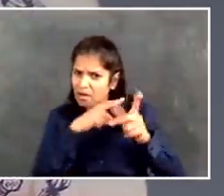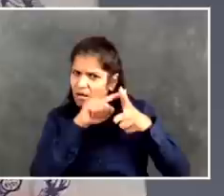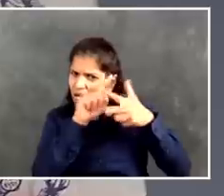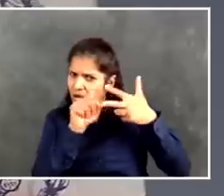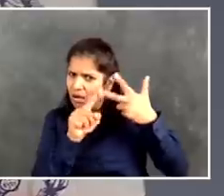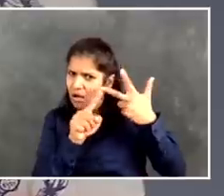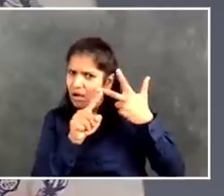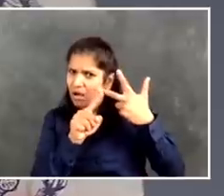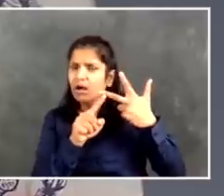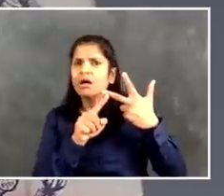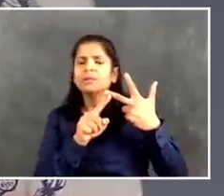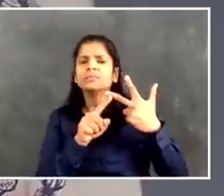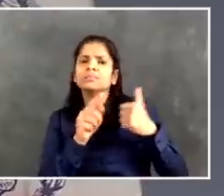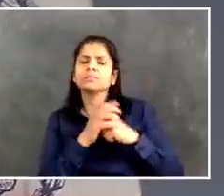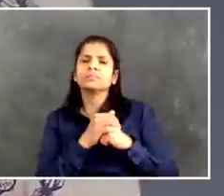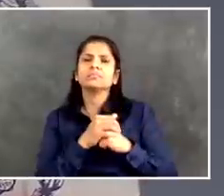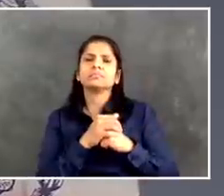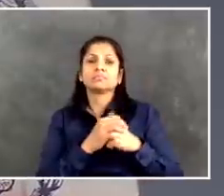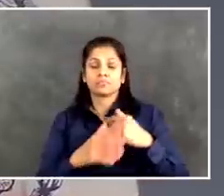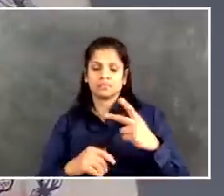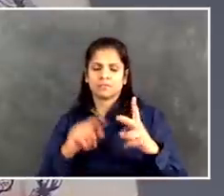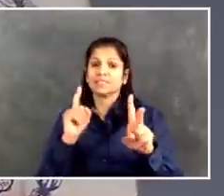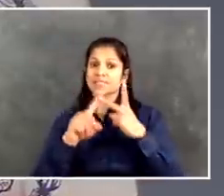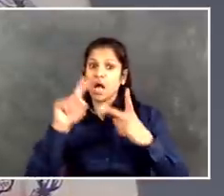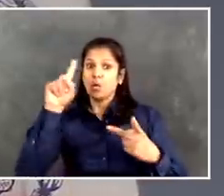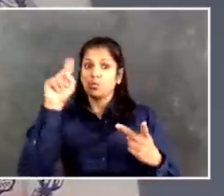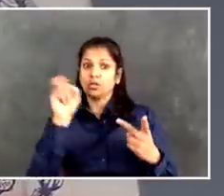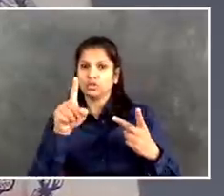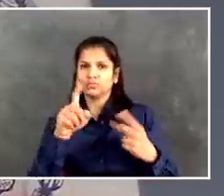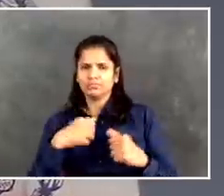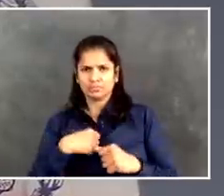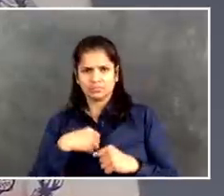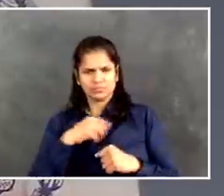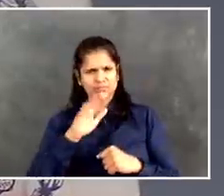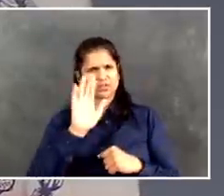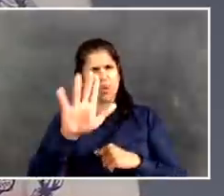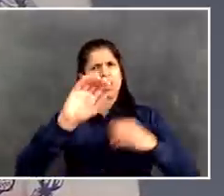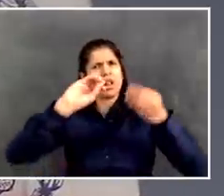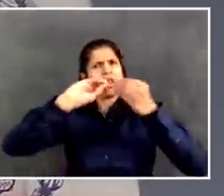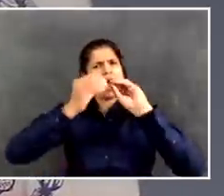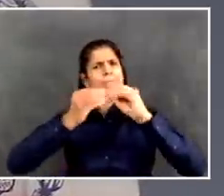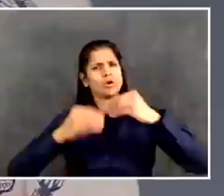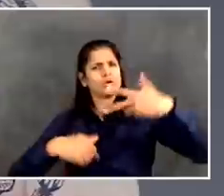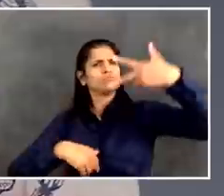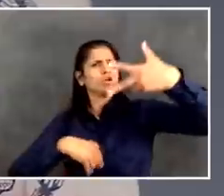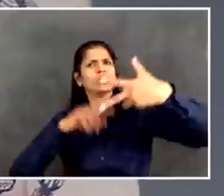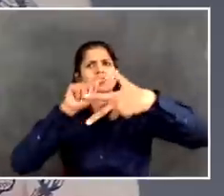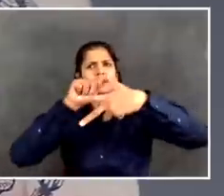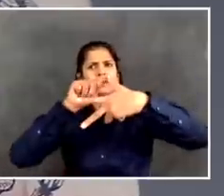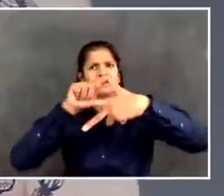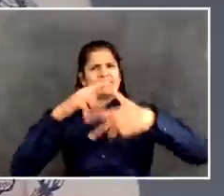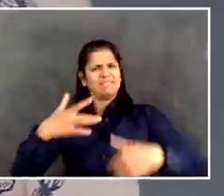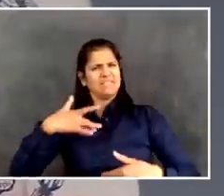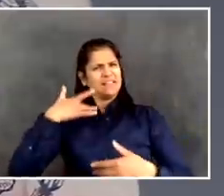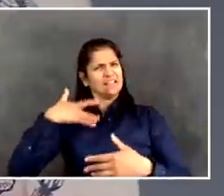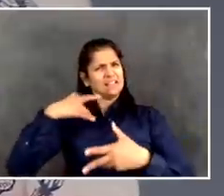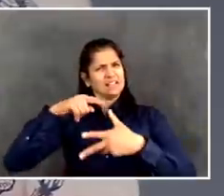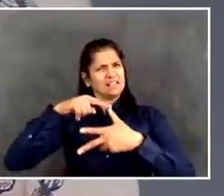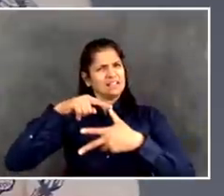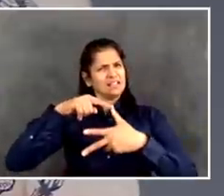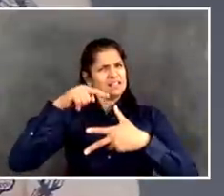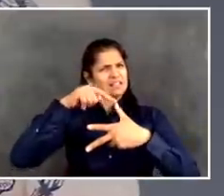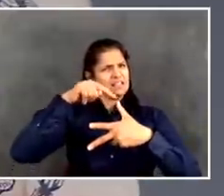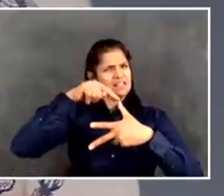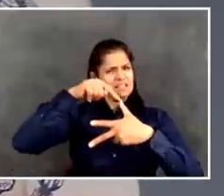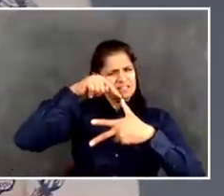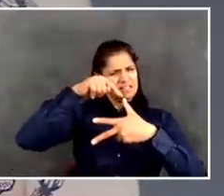you give seem to clash a little bit with the states. You know, the slides that the governor has say 1300 people per day are being admitted